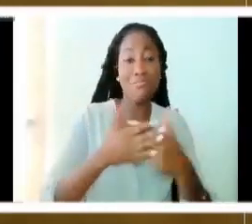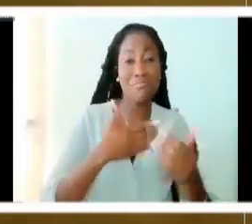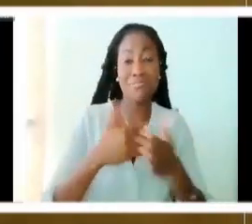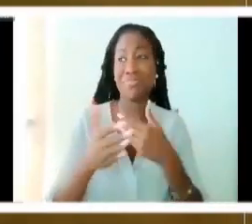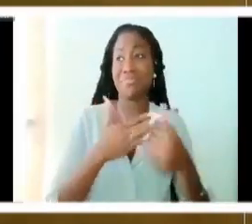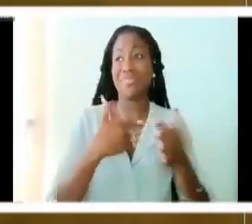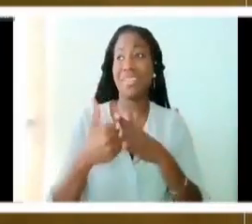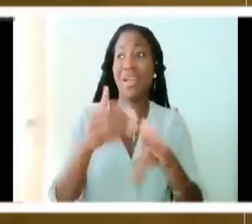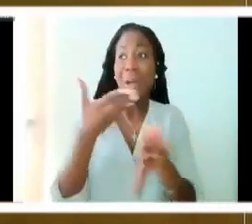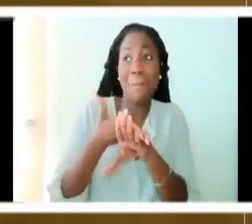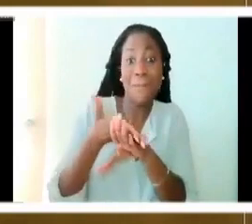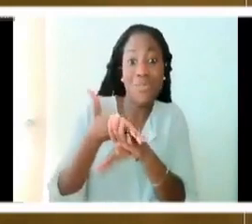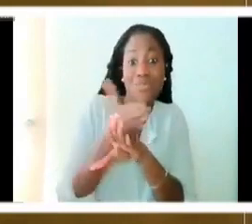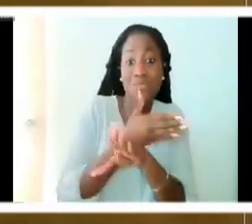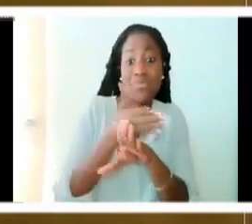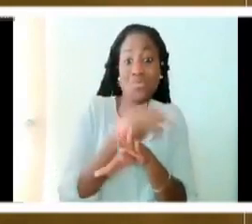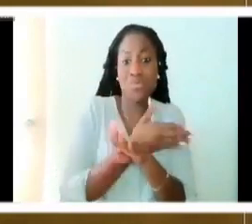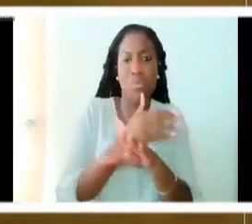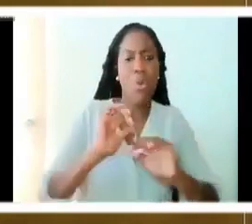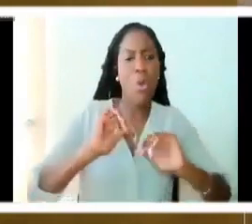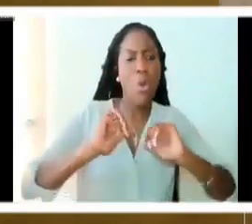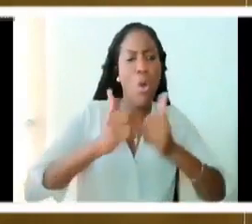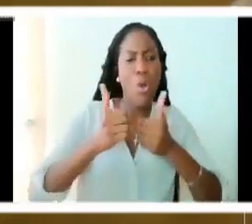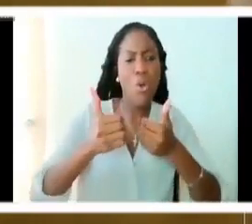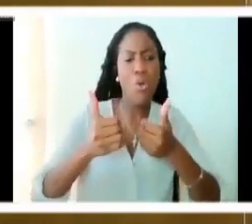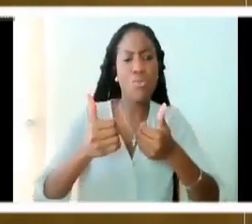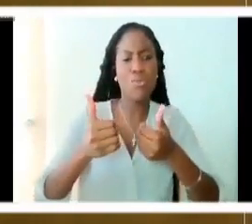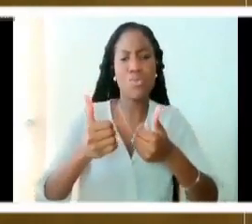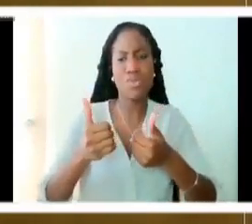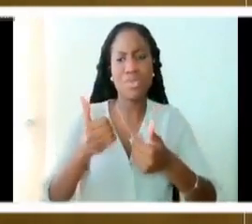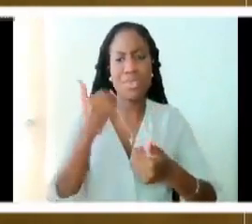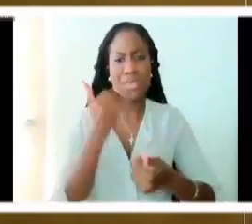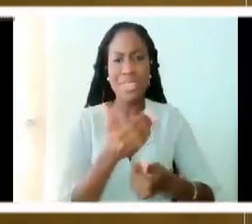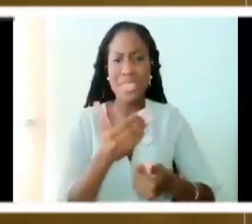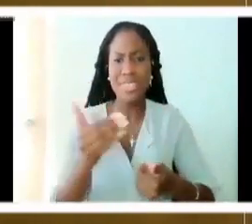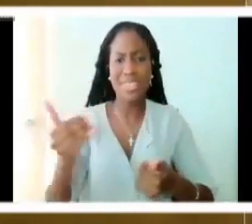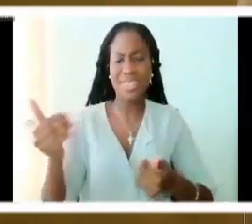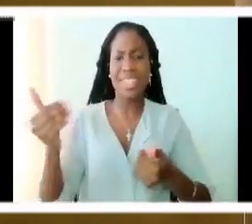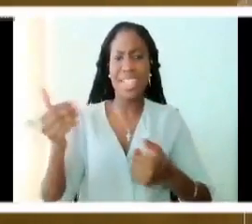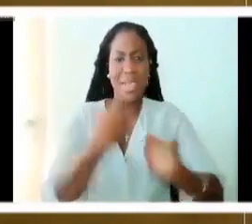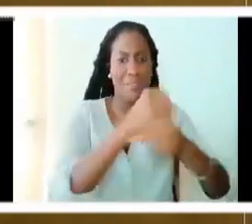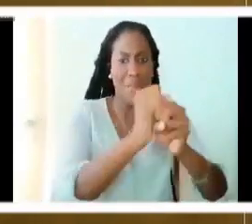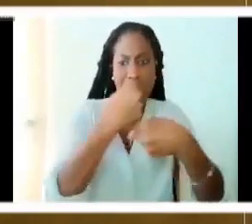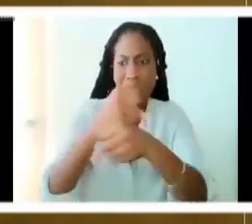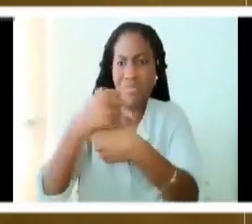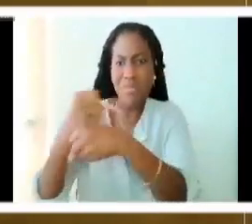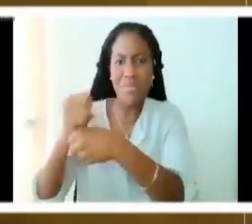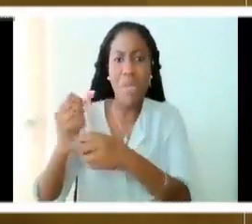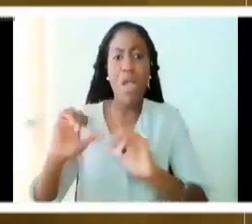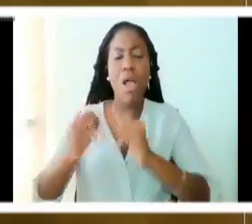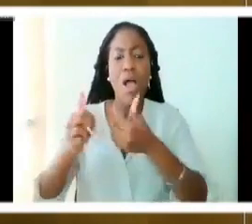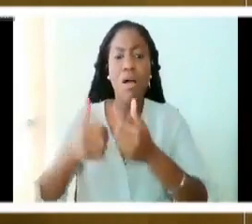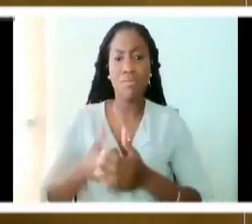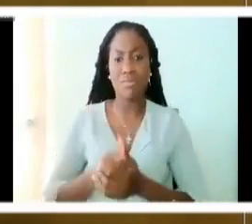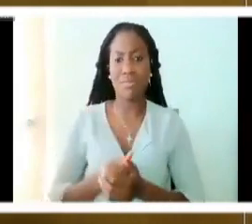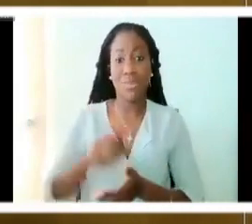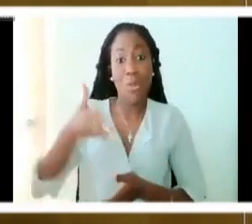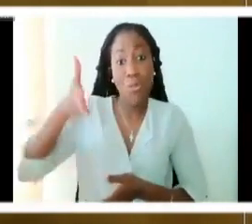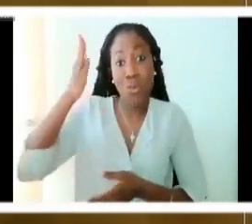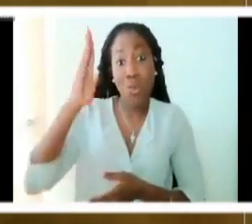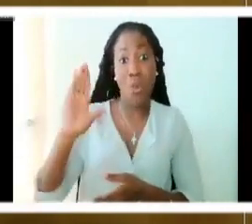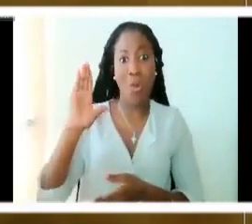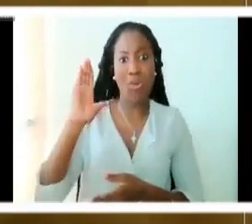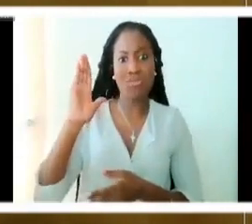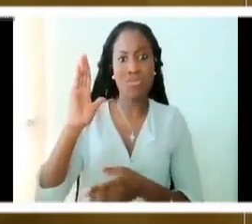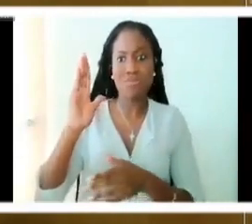Bang, how did space, time, and matter come into being? It was caused into being. And what was the cause